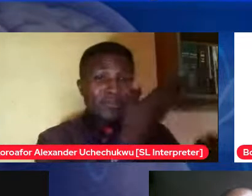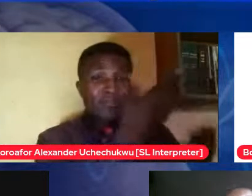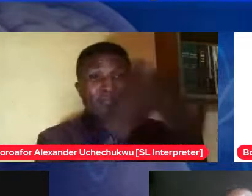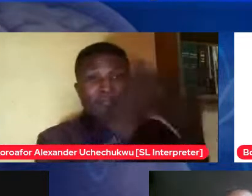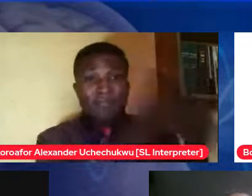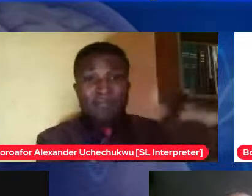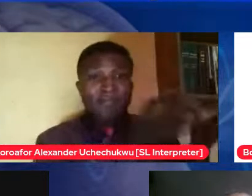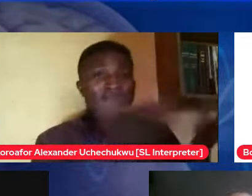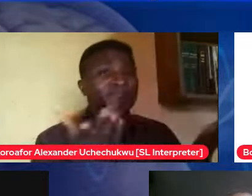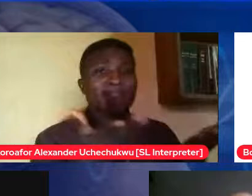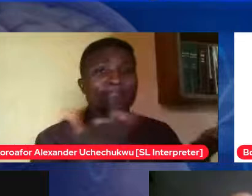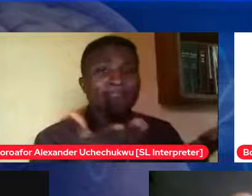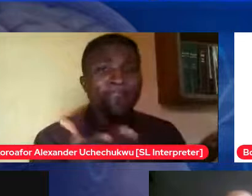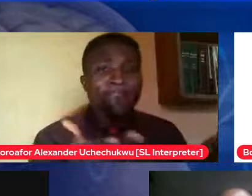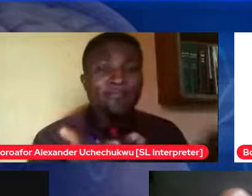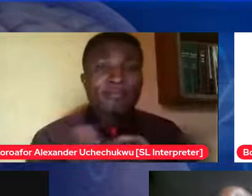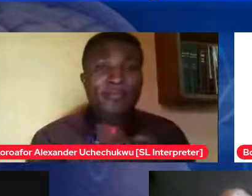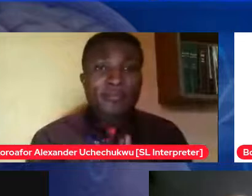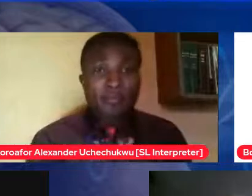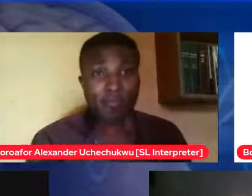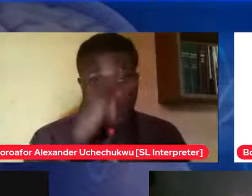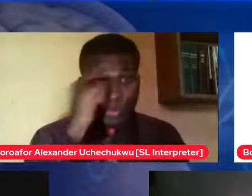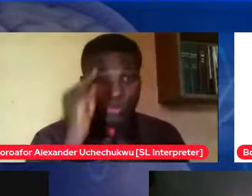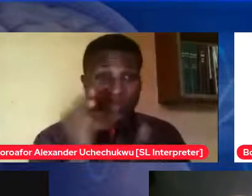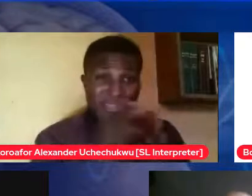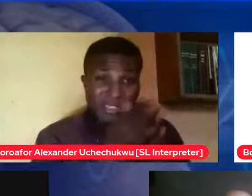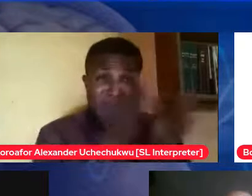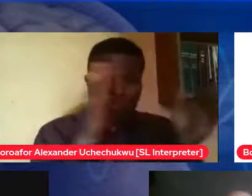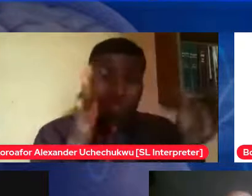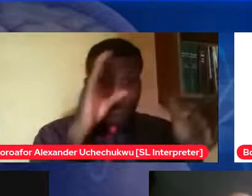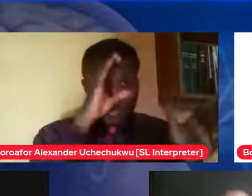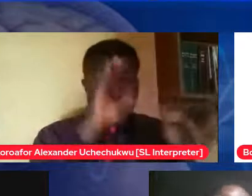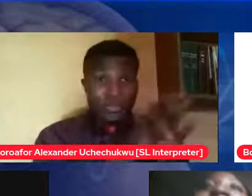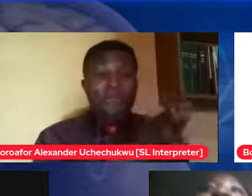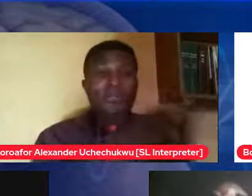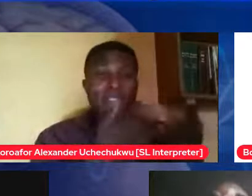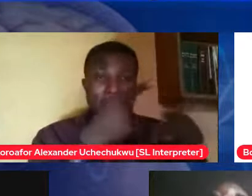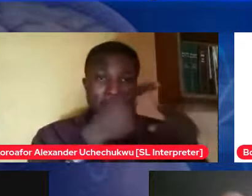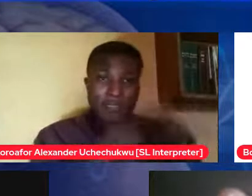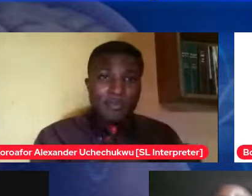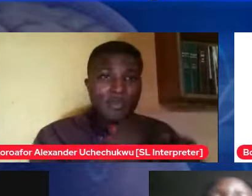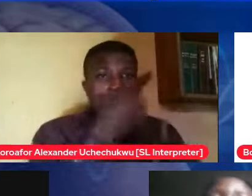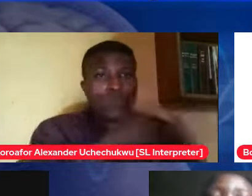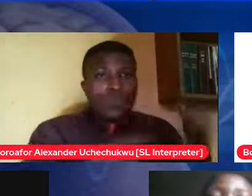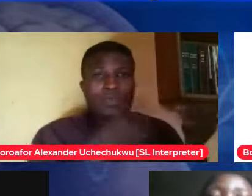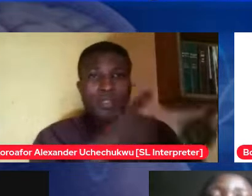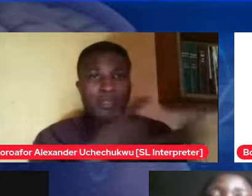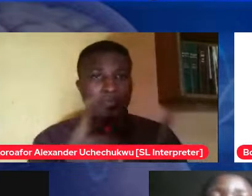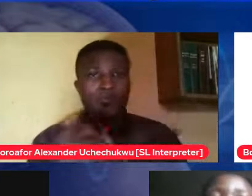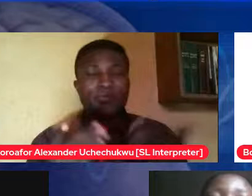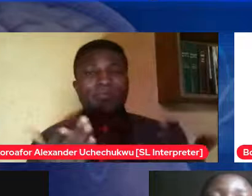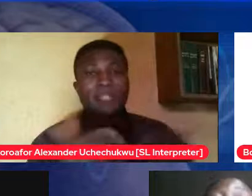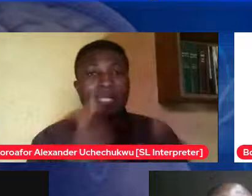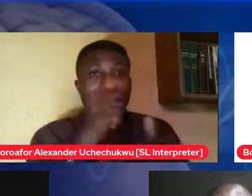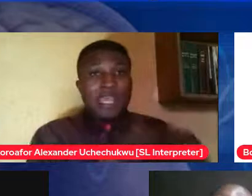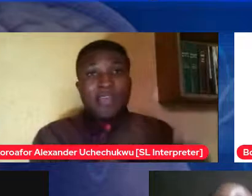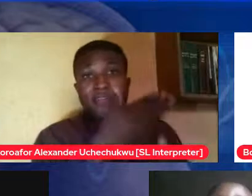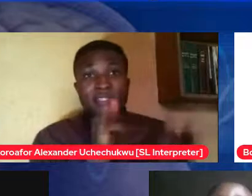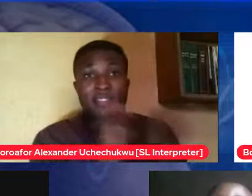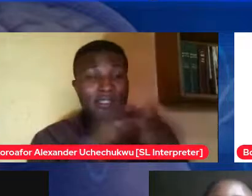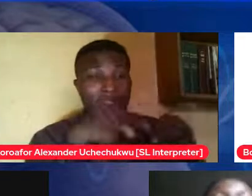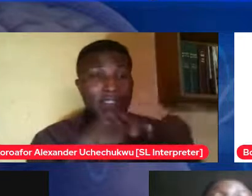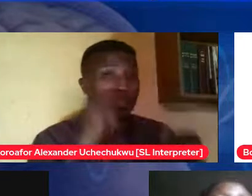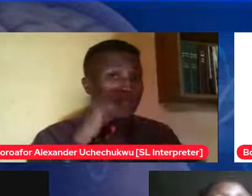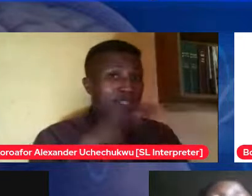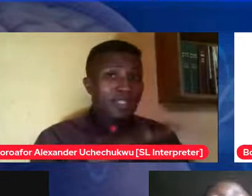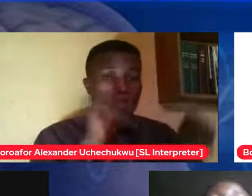because the big picture determines what steps if from get-go you've all said everything that this child is capable of doing i want this child to be able to maximize